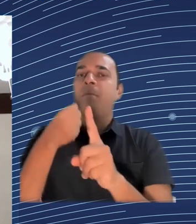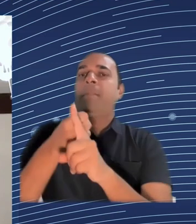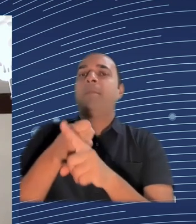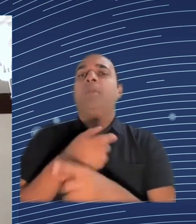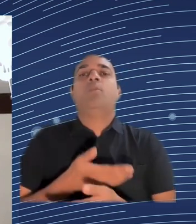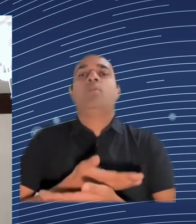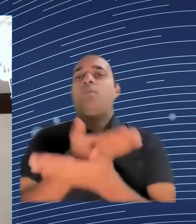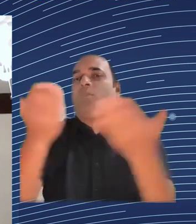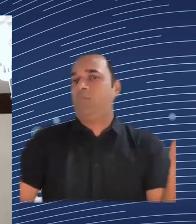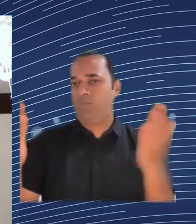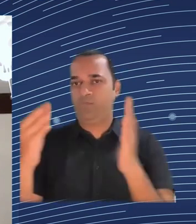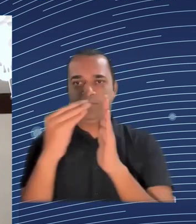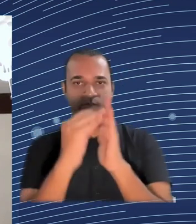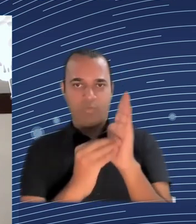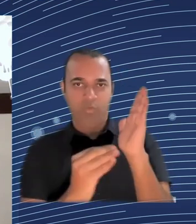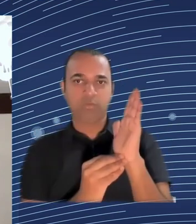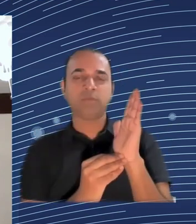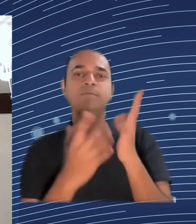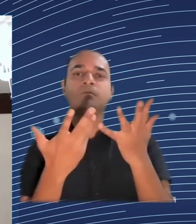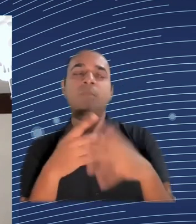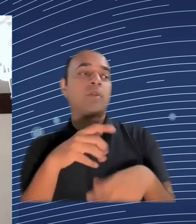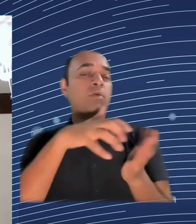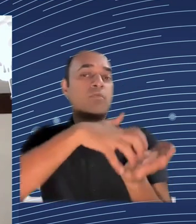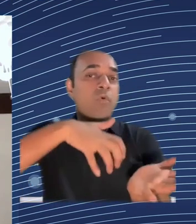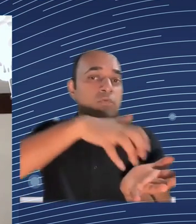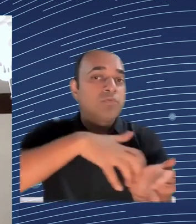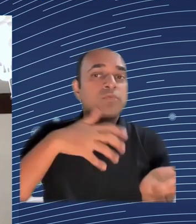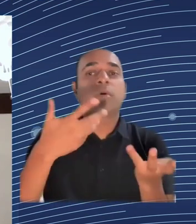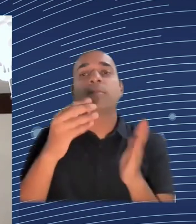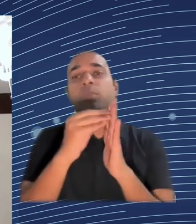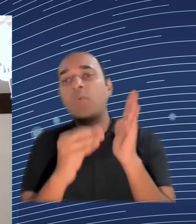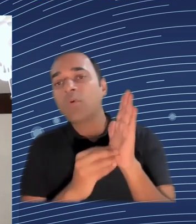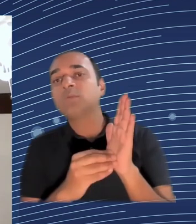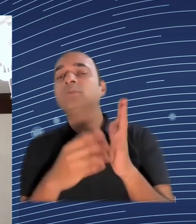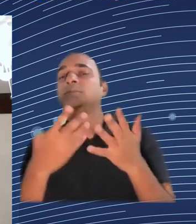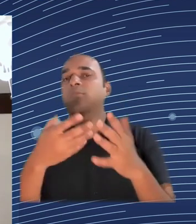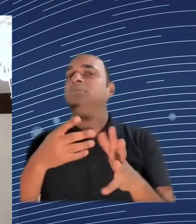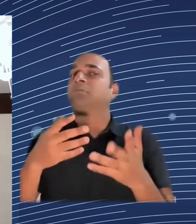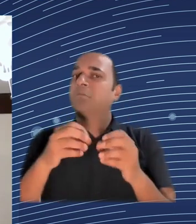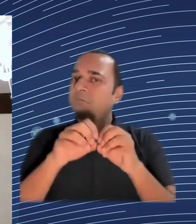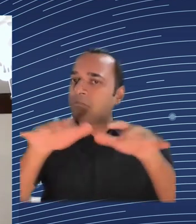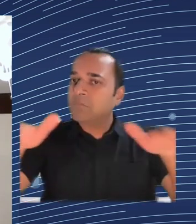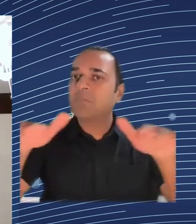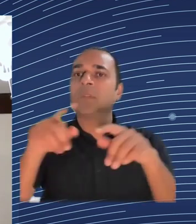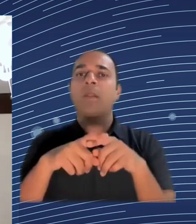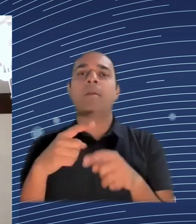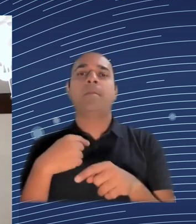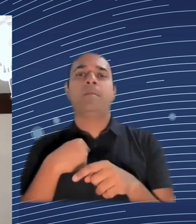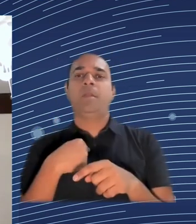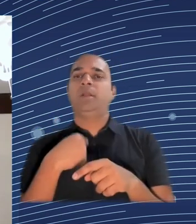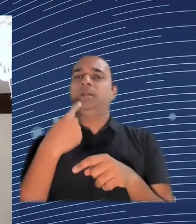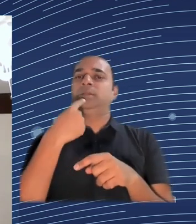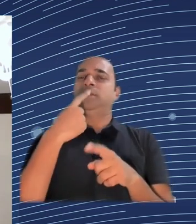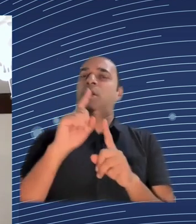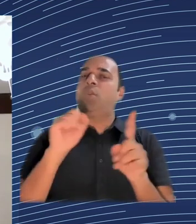-up thinking, how everything, a lot of different things have to be done right or go right for cohesion to happen, for economic